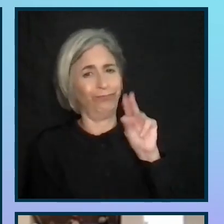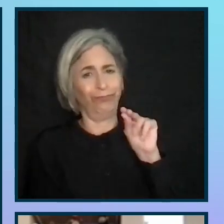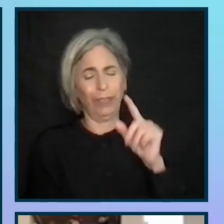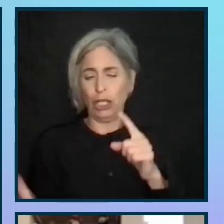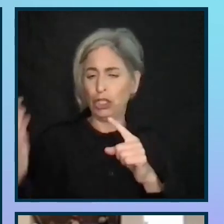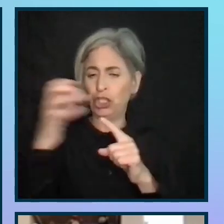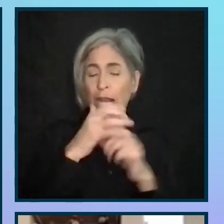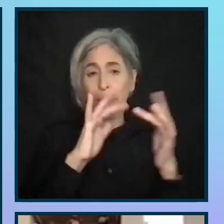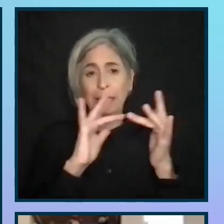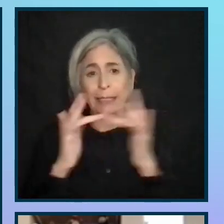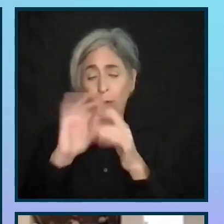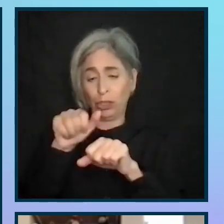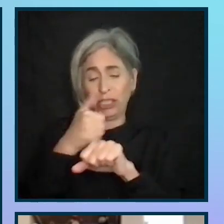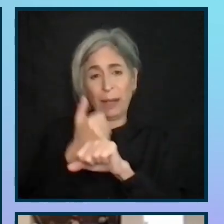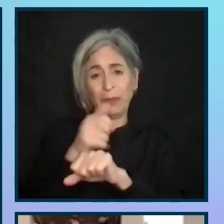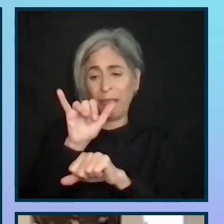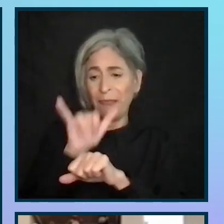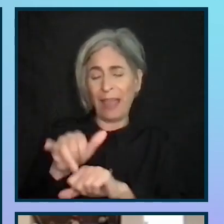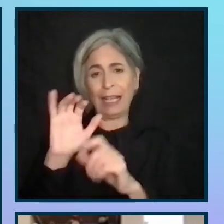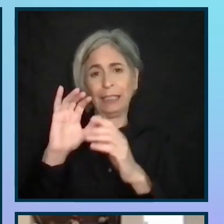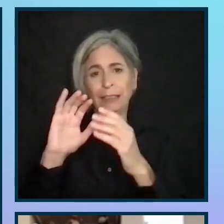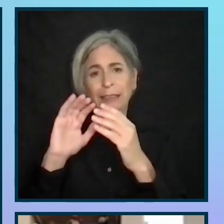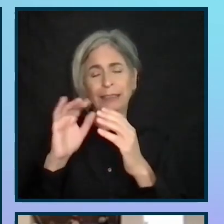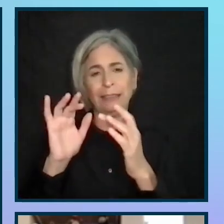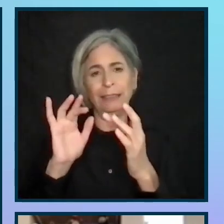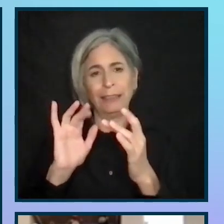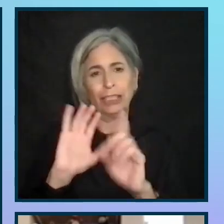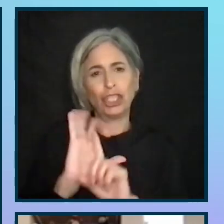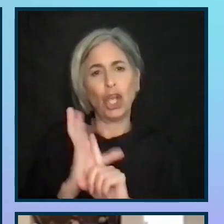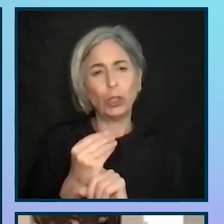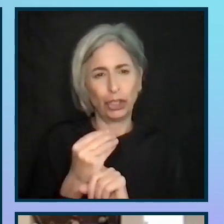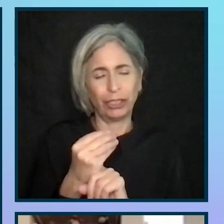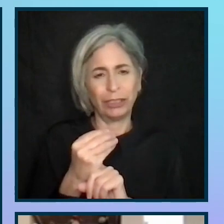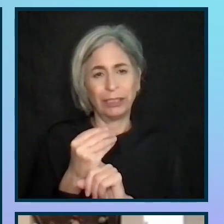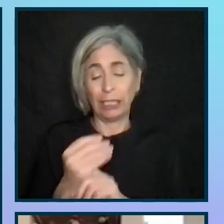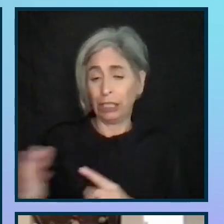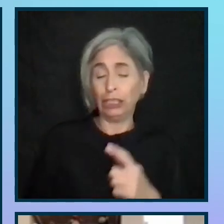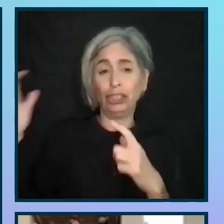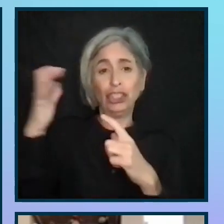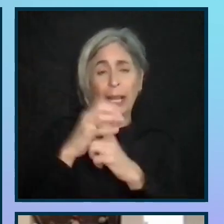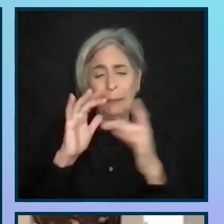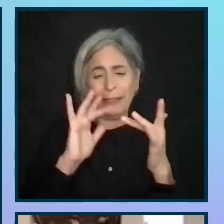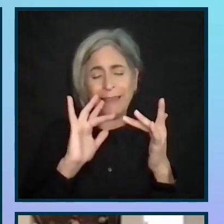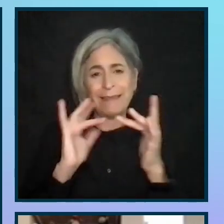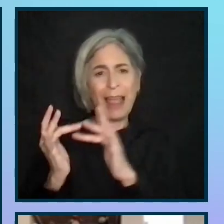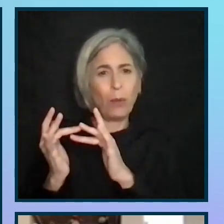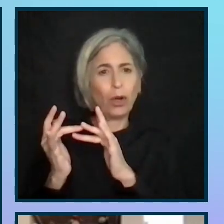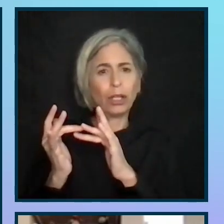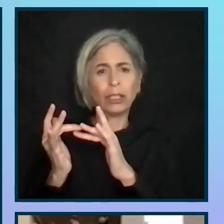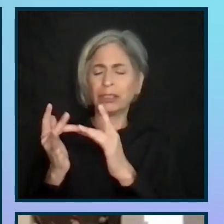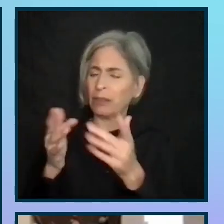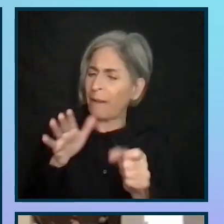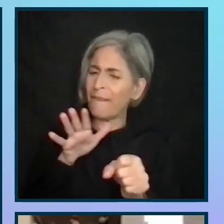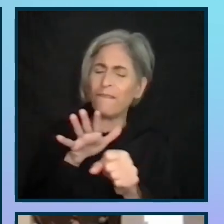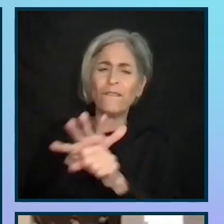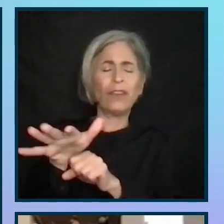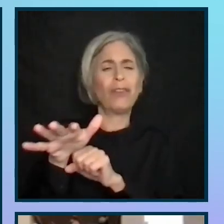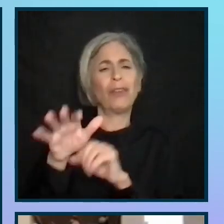is where we established that culture. So how can a Champions Network impact the culture of an entire organisation?